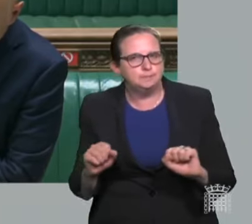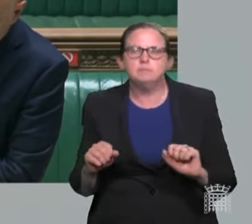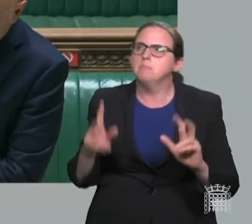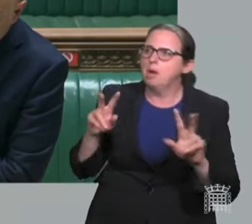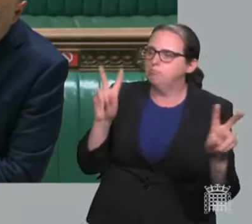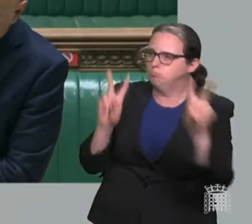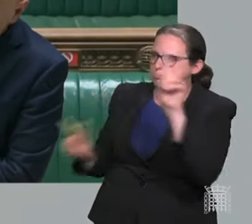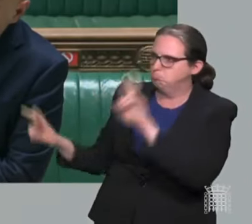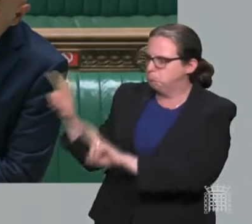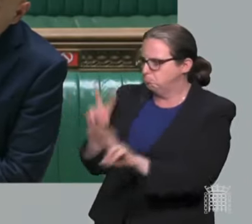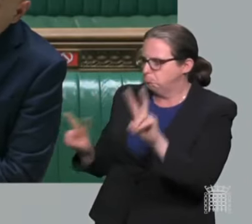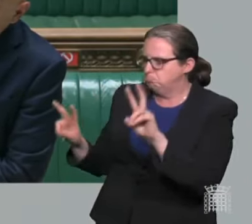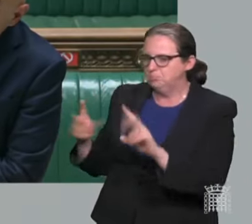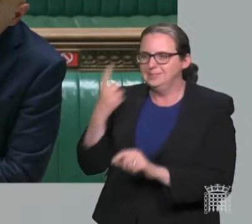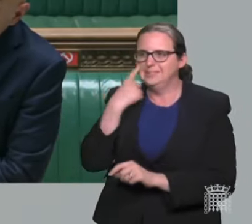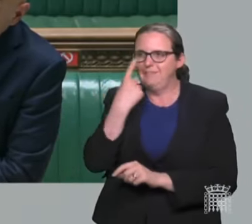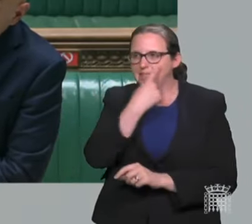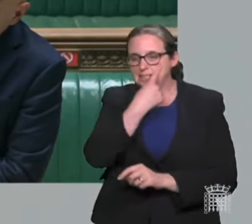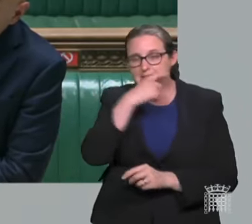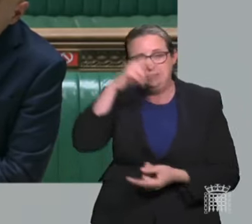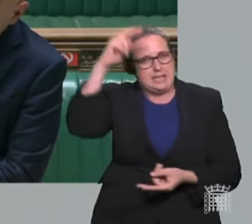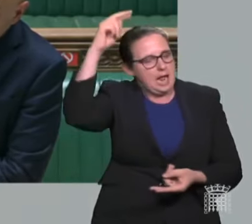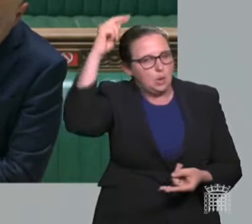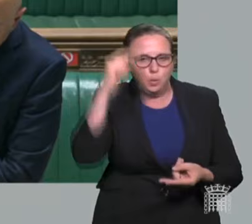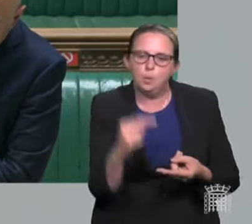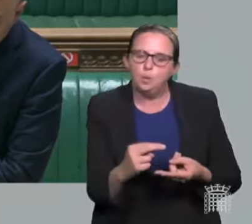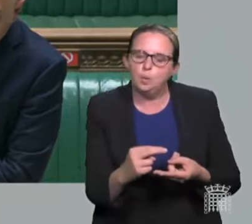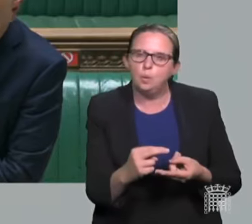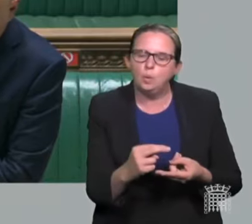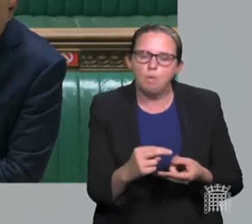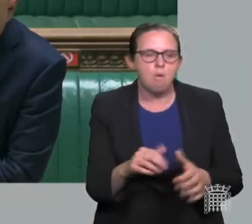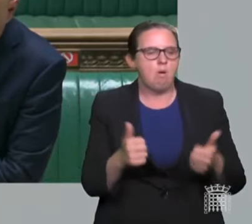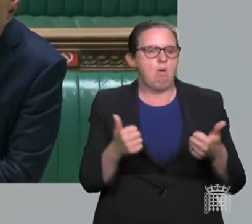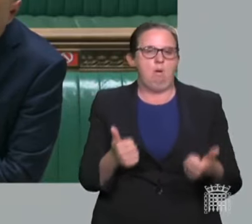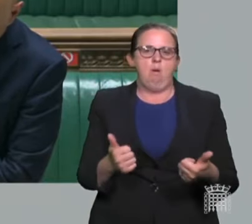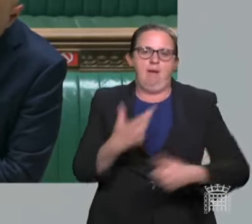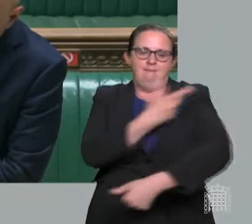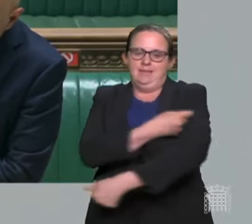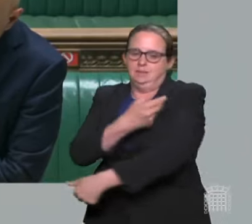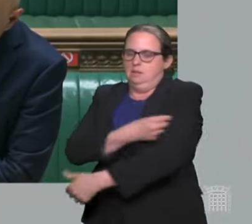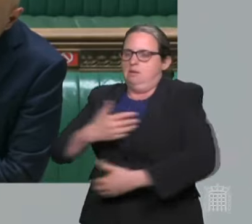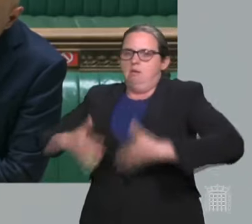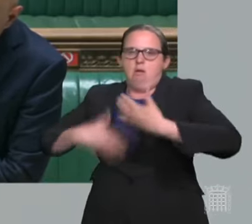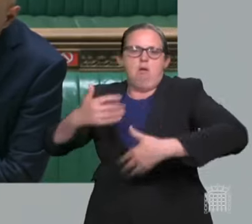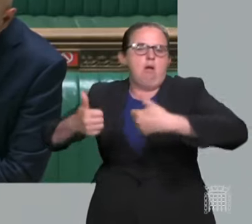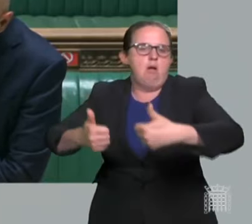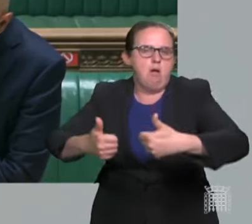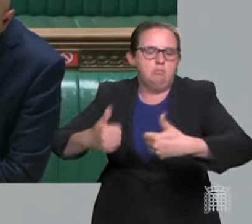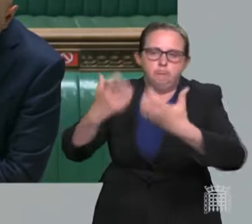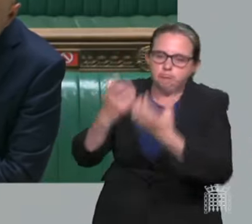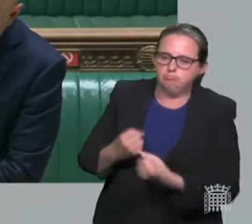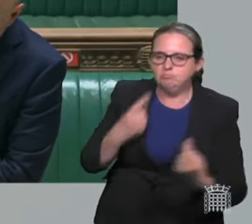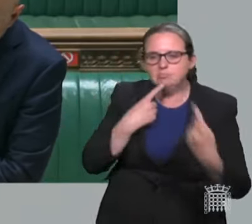seeing, is that it has been significantly weakened. And that is clear from the data we're getting on a daily basis.